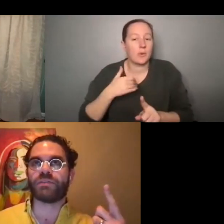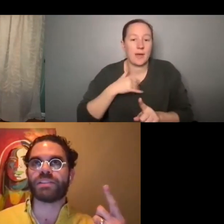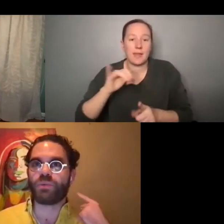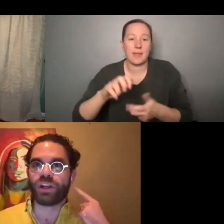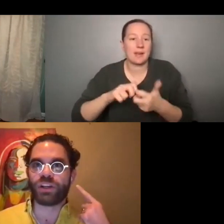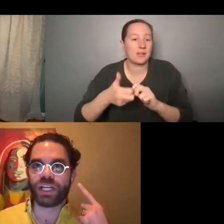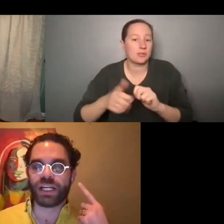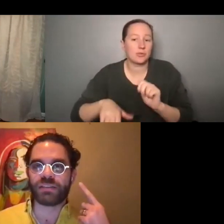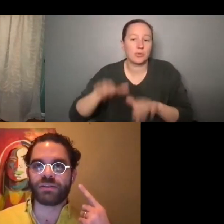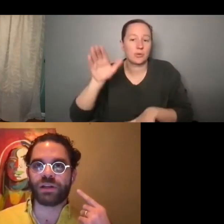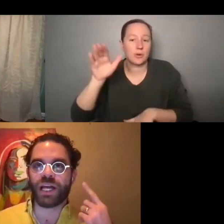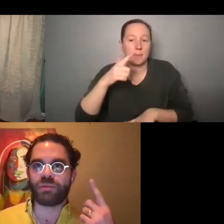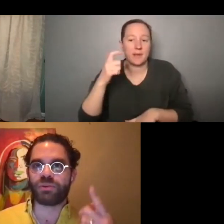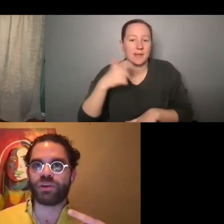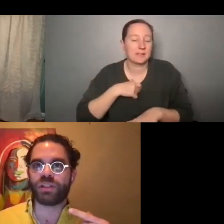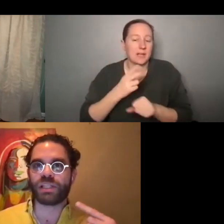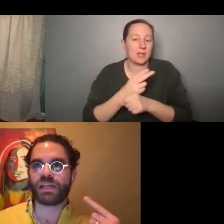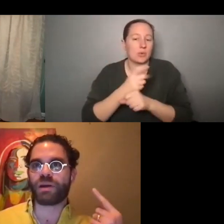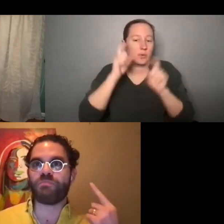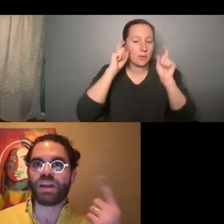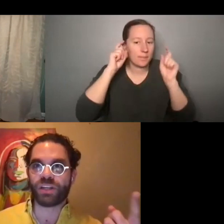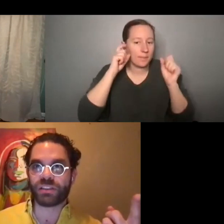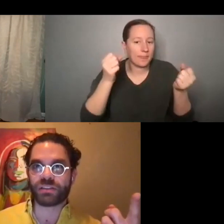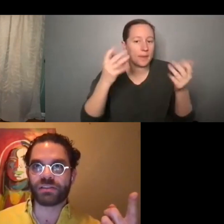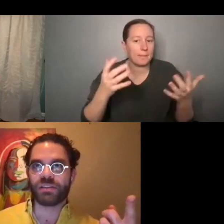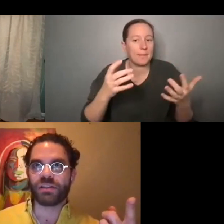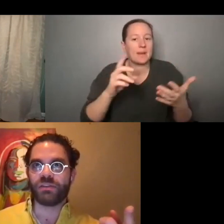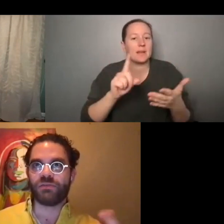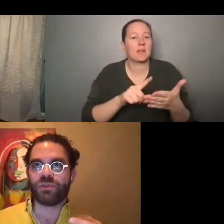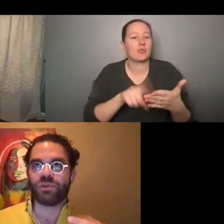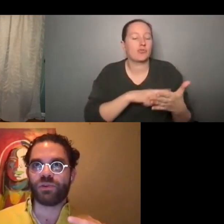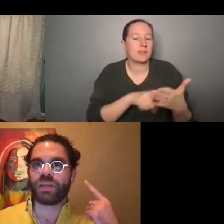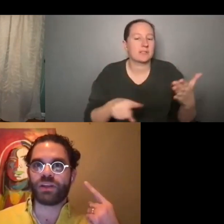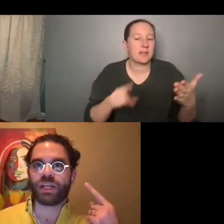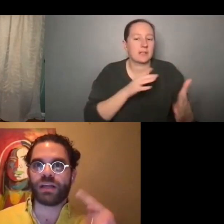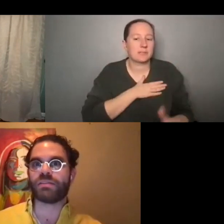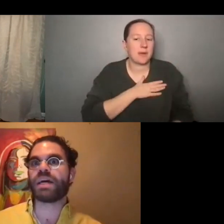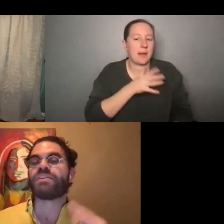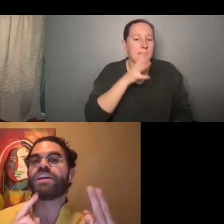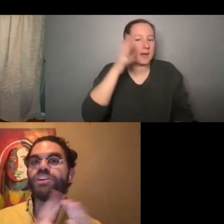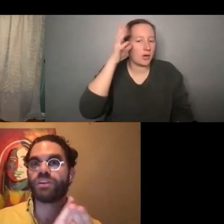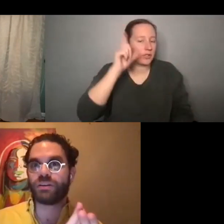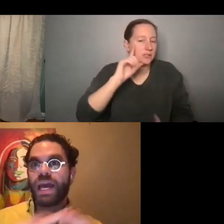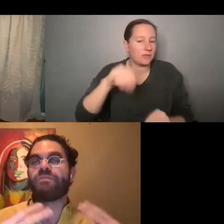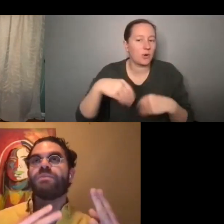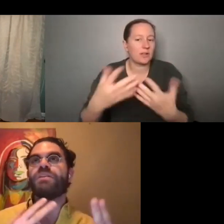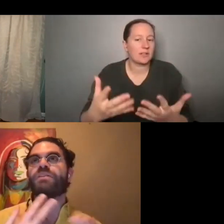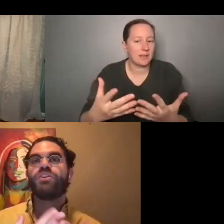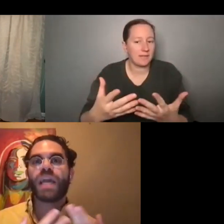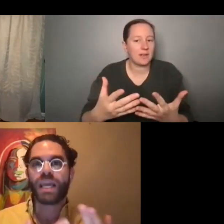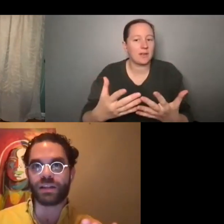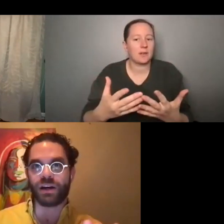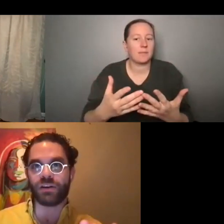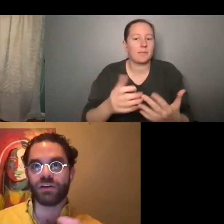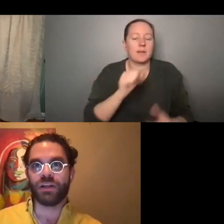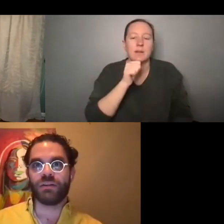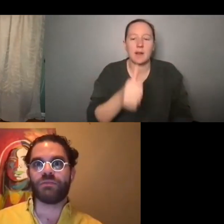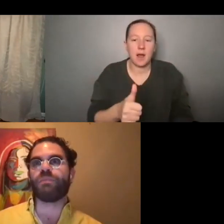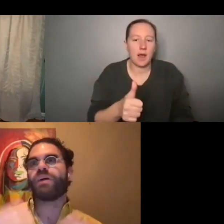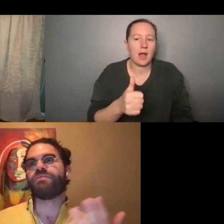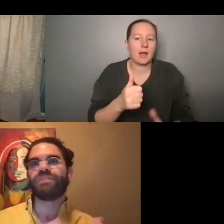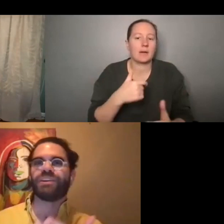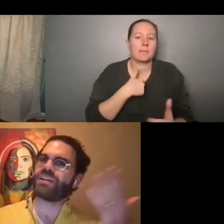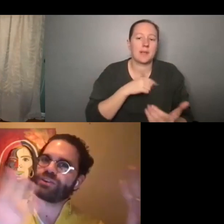a lot of, since I went hearing aids, there were a lot of people who criticized my parents for giving me hearing aids and not teaching, having me learn ASL,